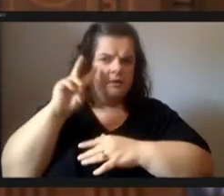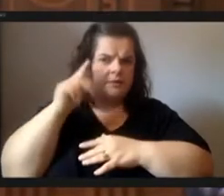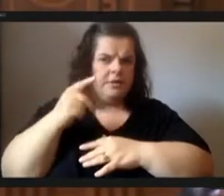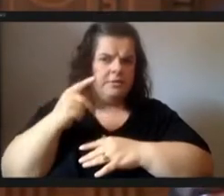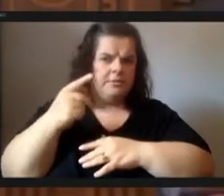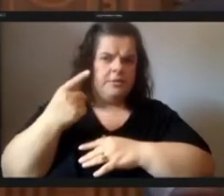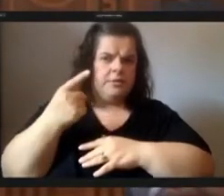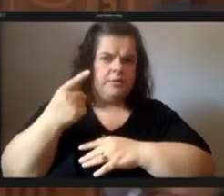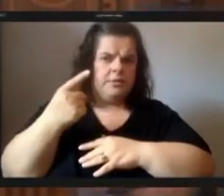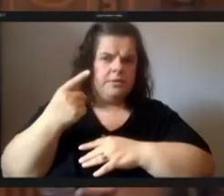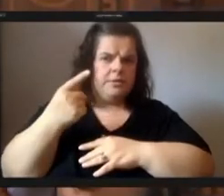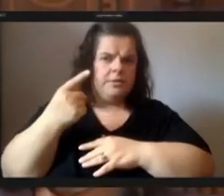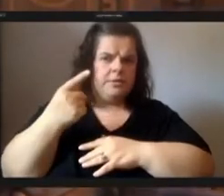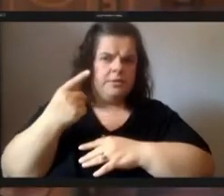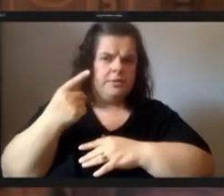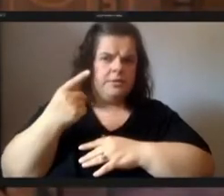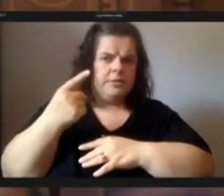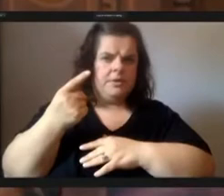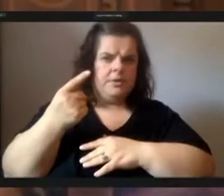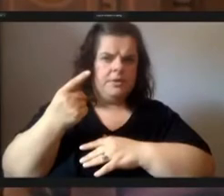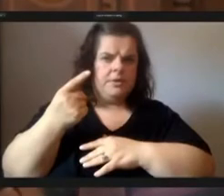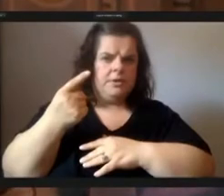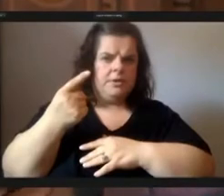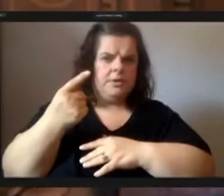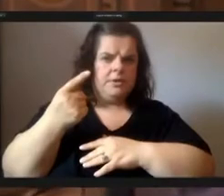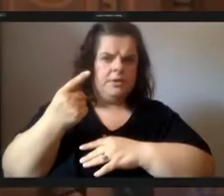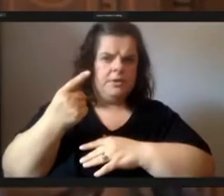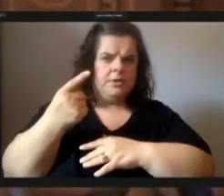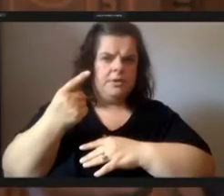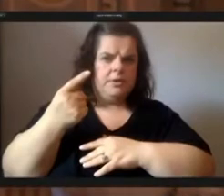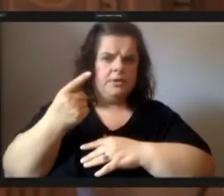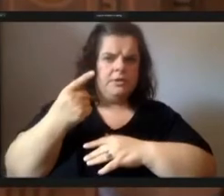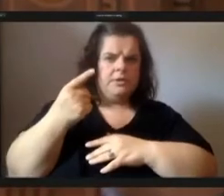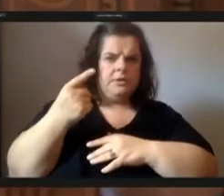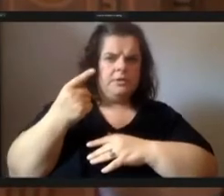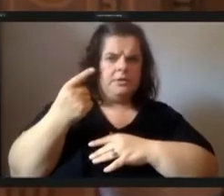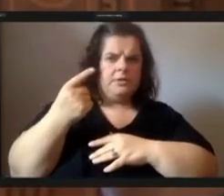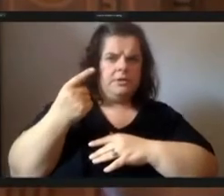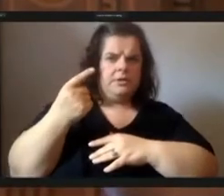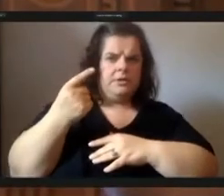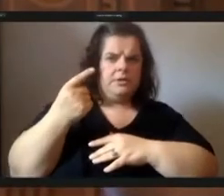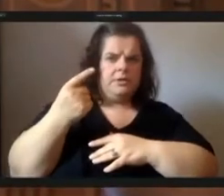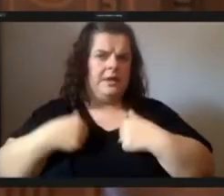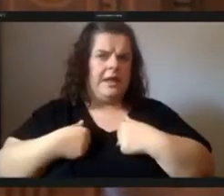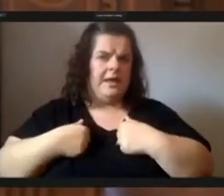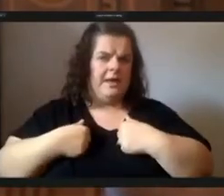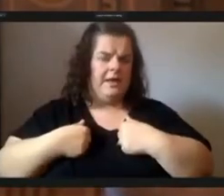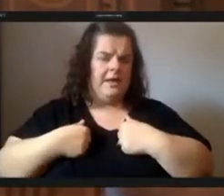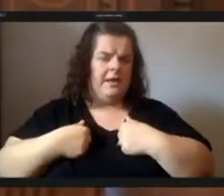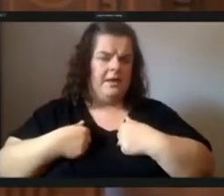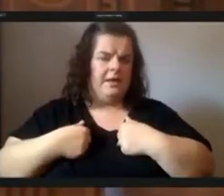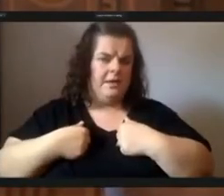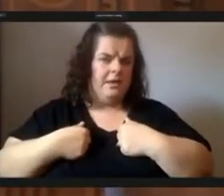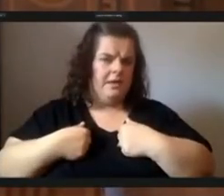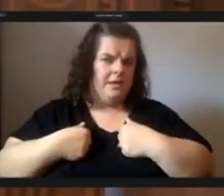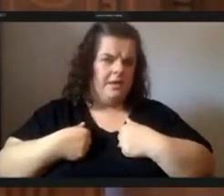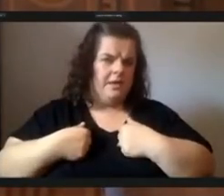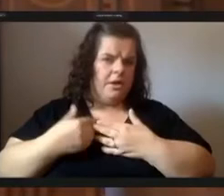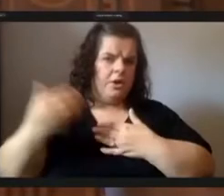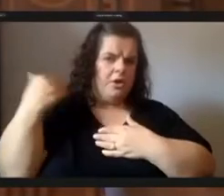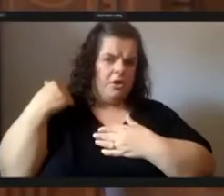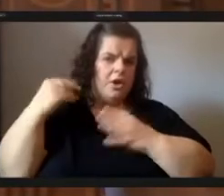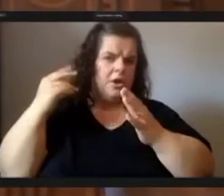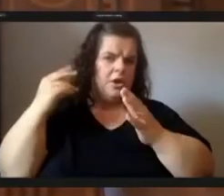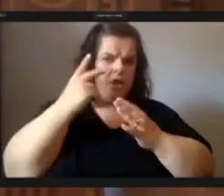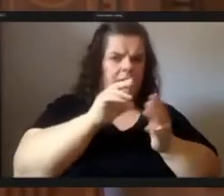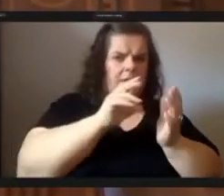i um spoke earlier at the press conference and one thing i said was i hope everyone stopped